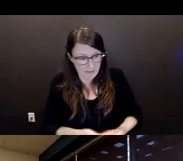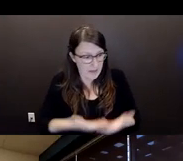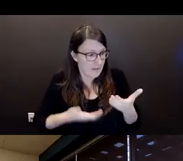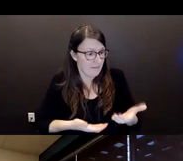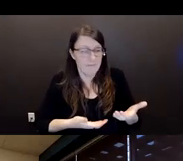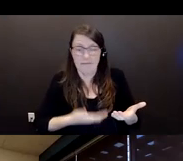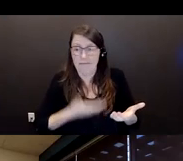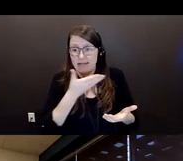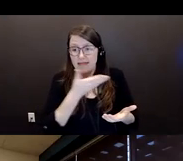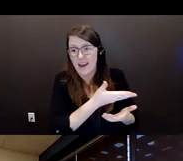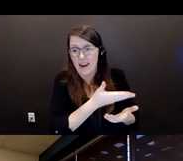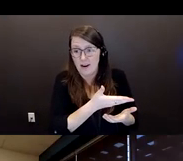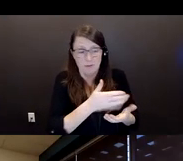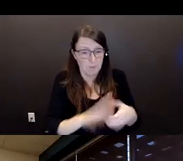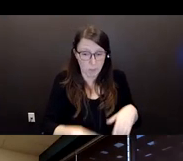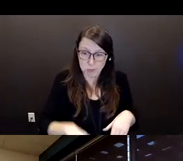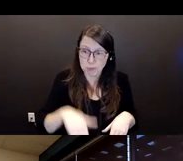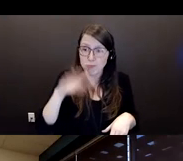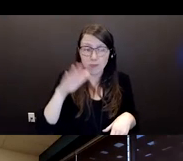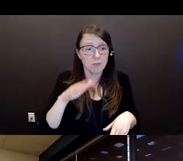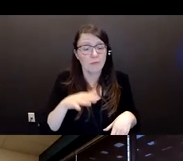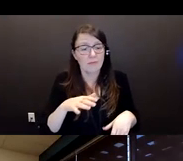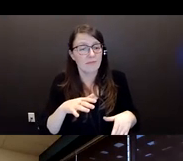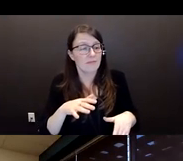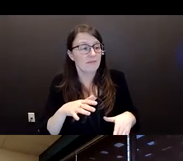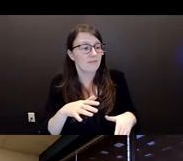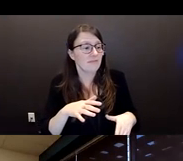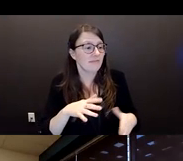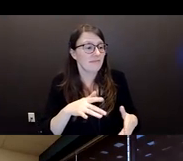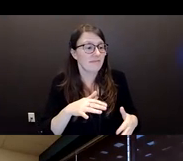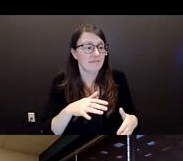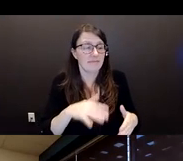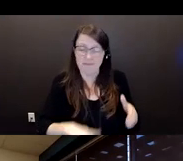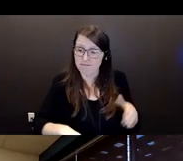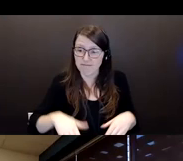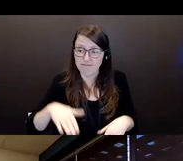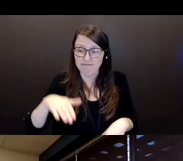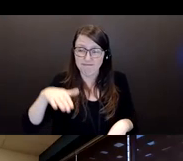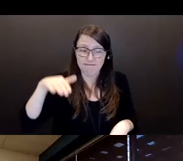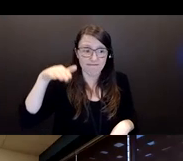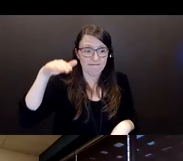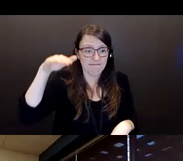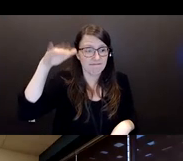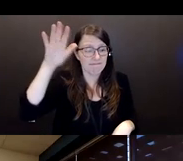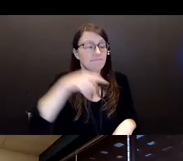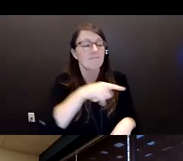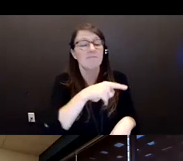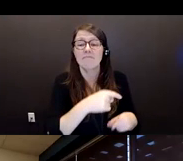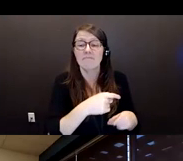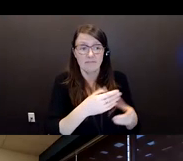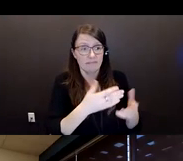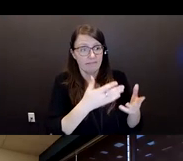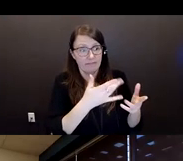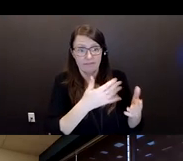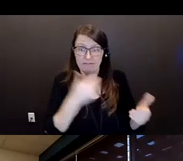through until I hugged her and held her when she was leaving us to go back to heaven.